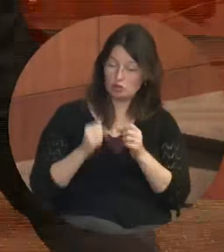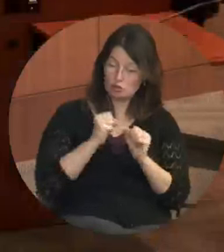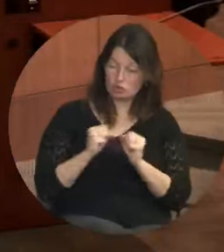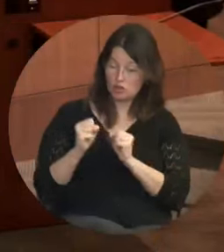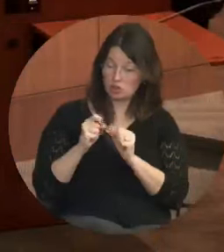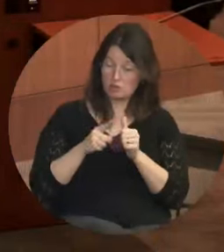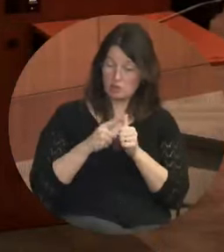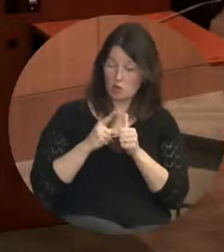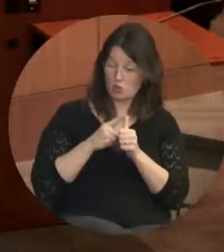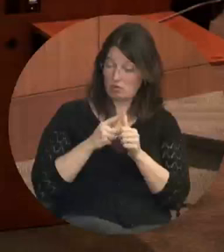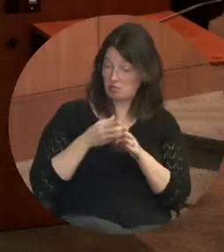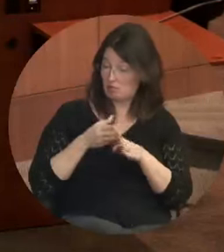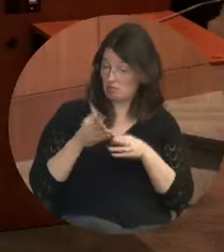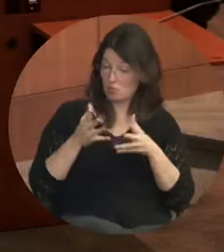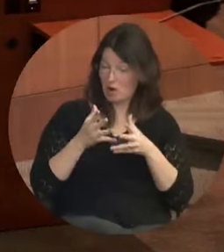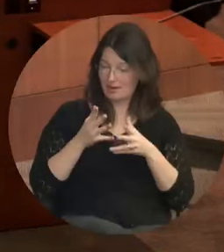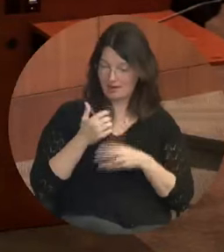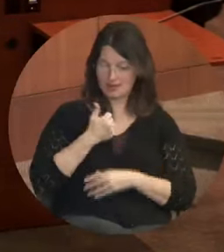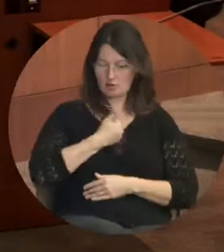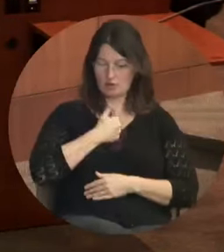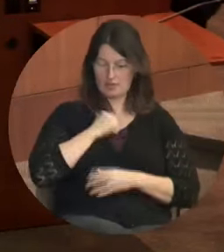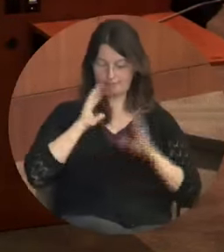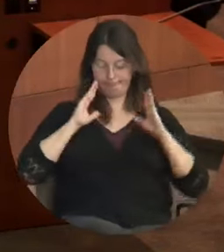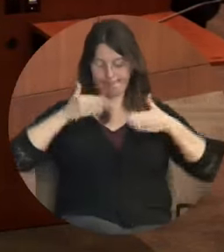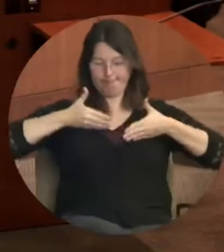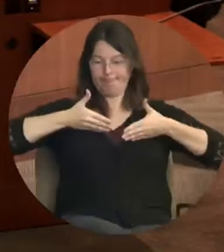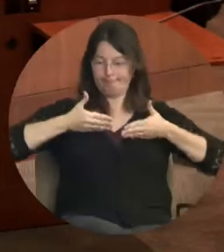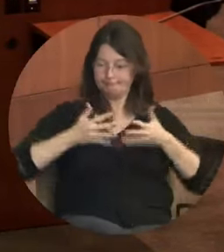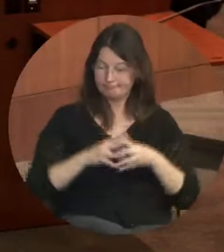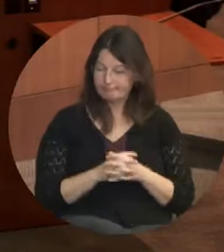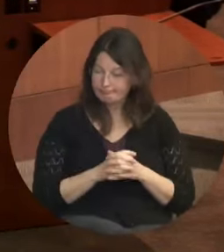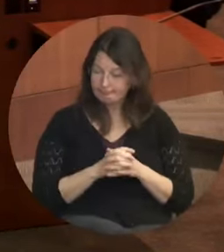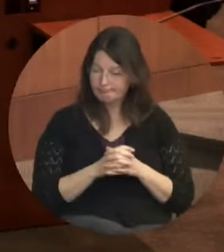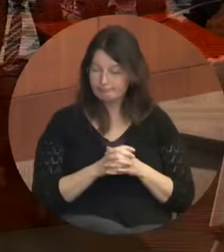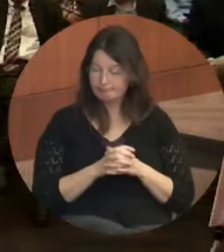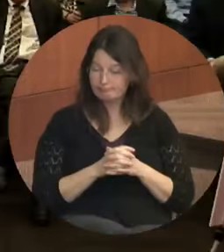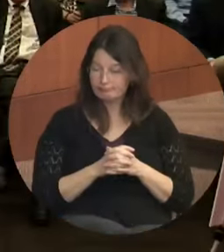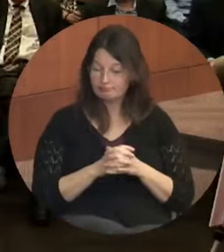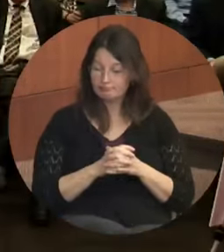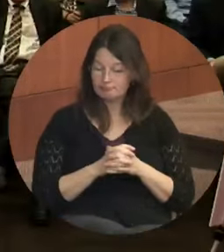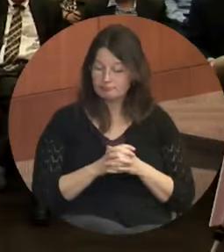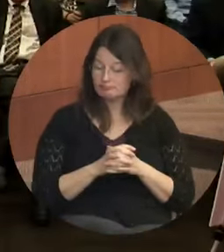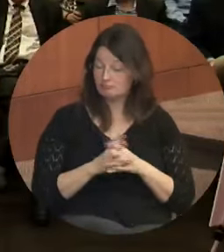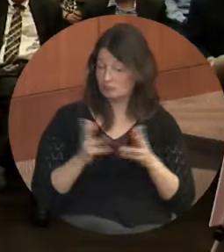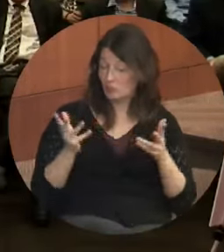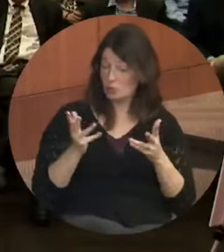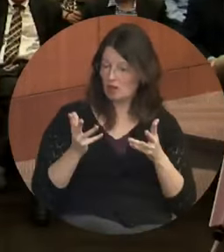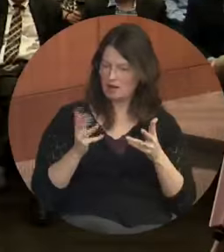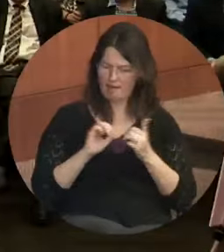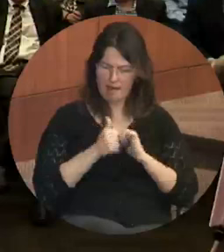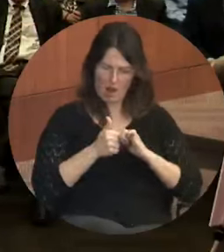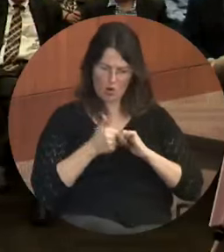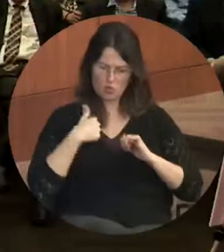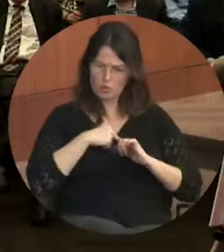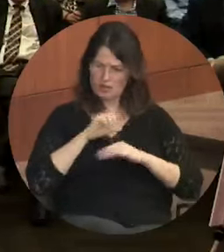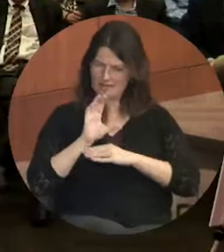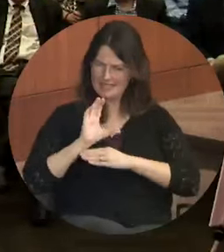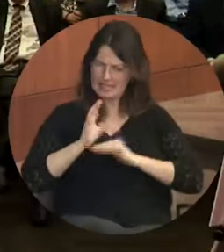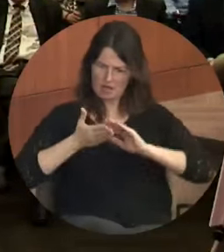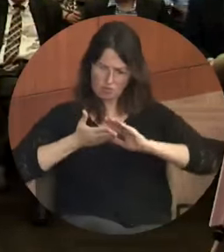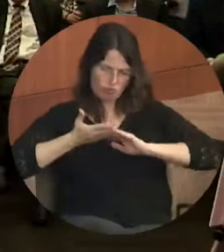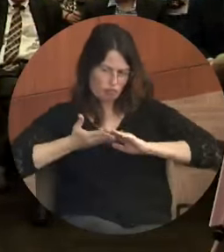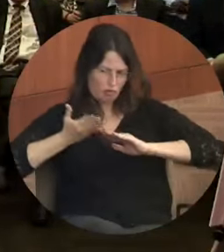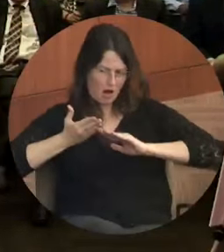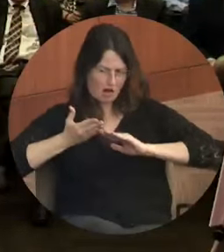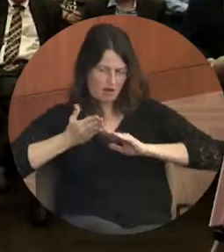turns the magnifying glass on ourselves, and it addresses the areas of operational excellence. We